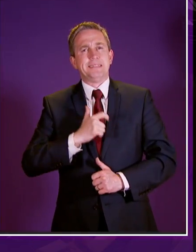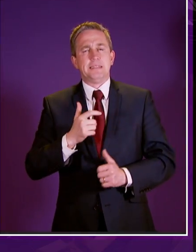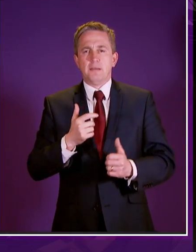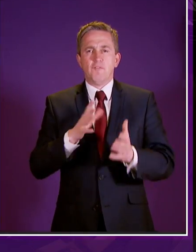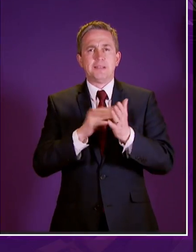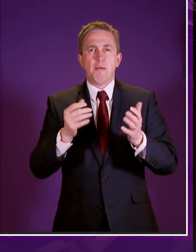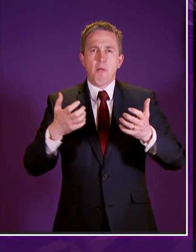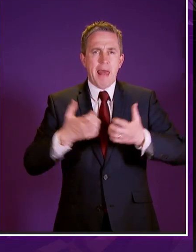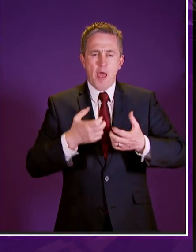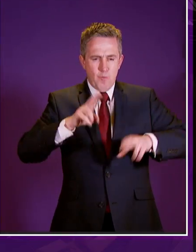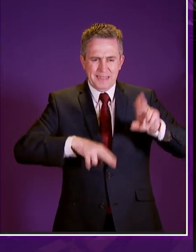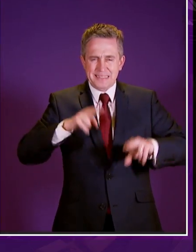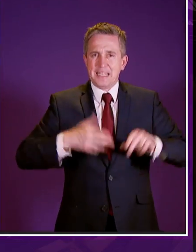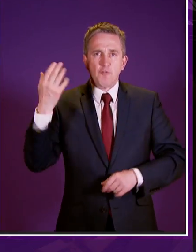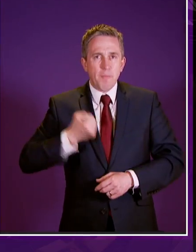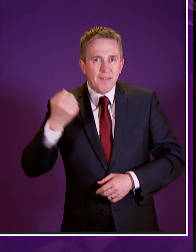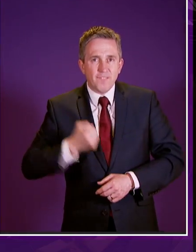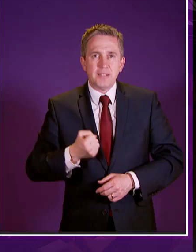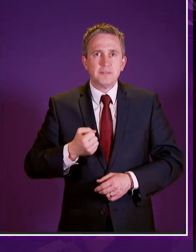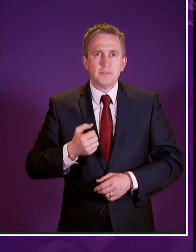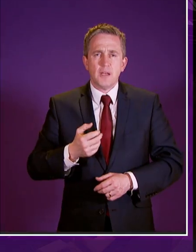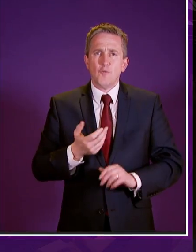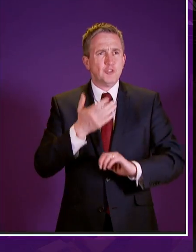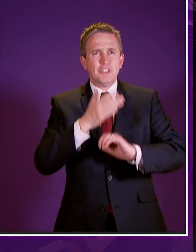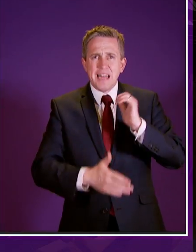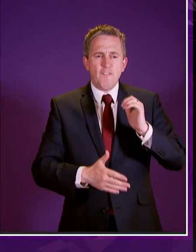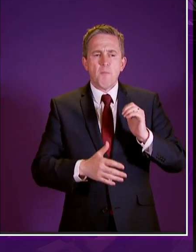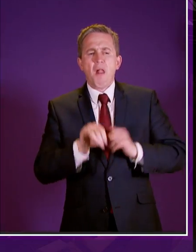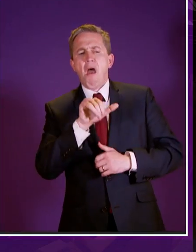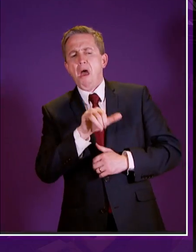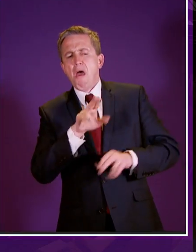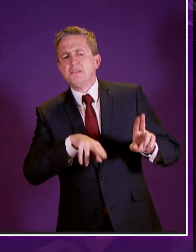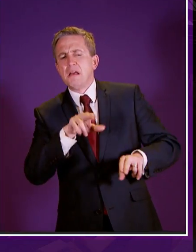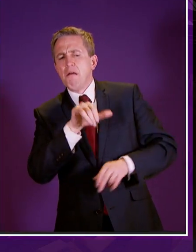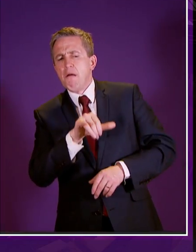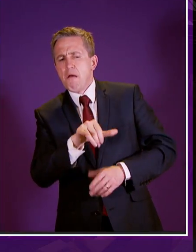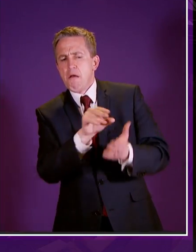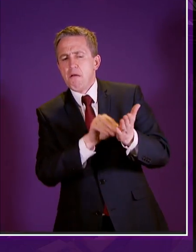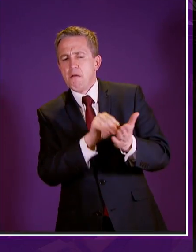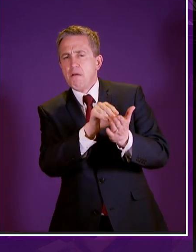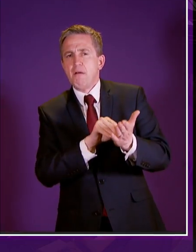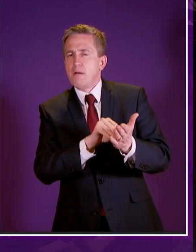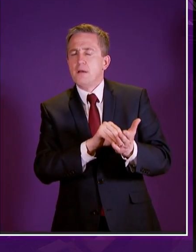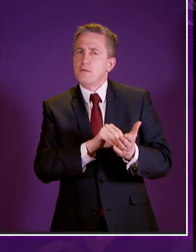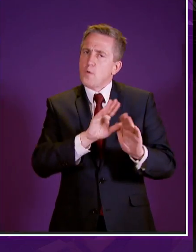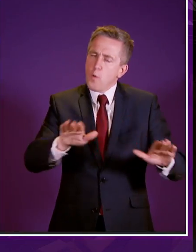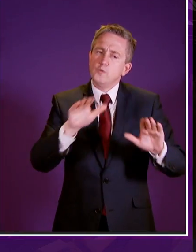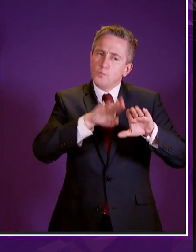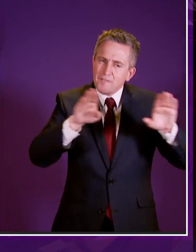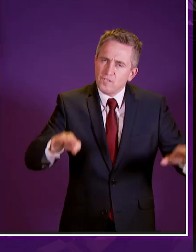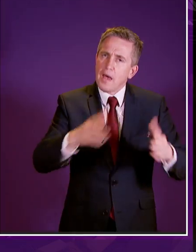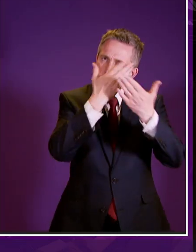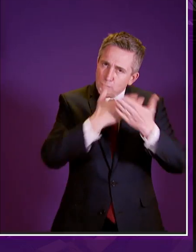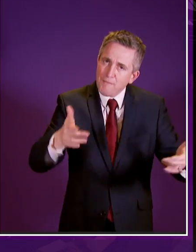assessments for people that is not fostered around an atmosphere of suspicion and and puts them very much in the driving seat around that